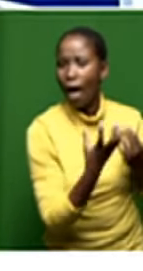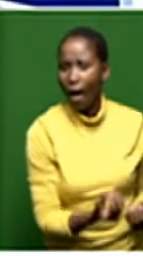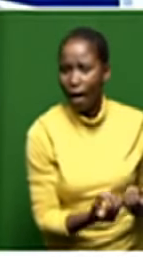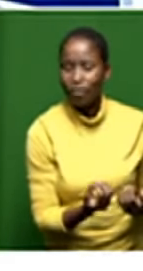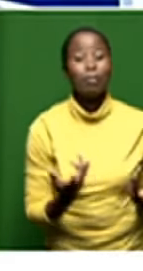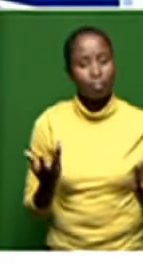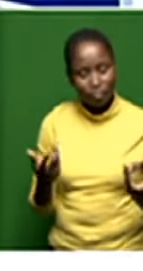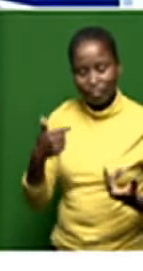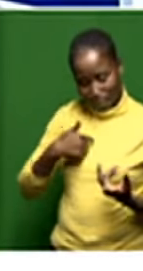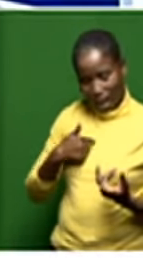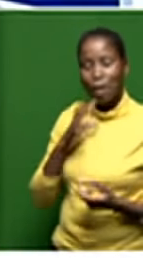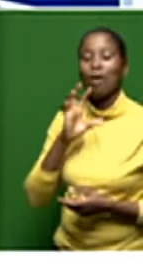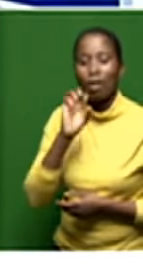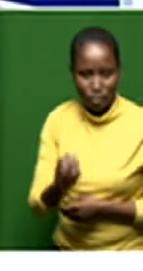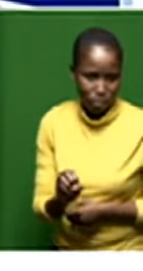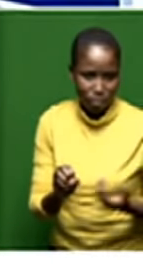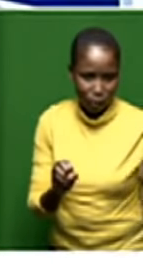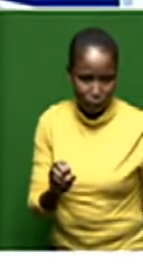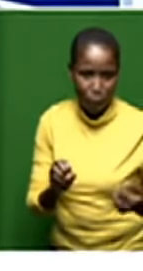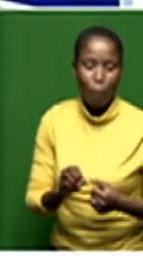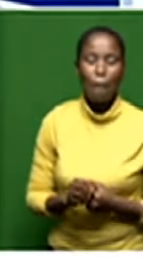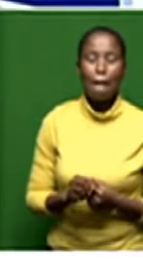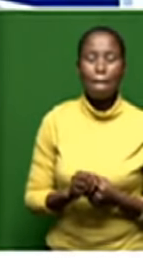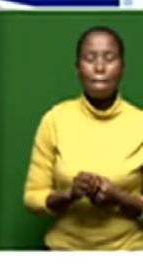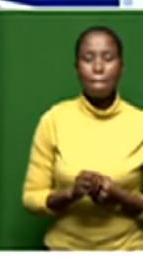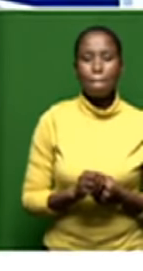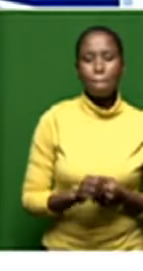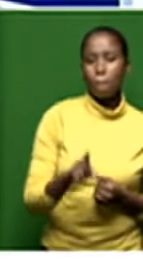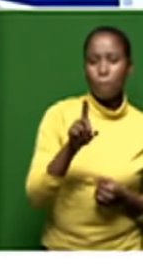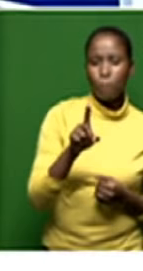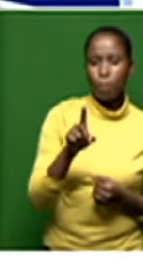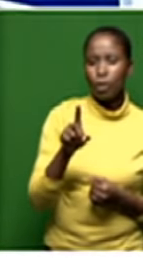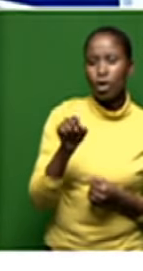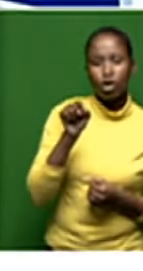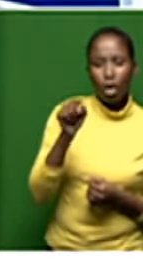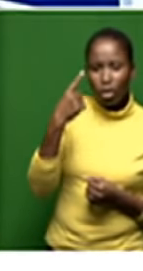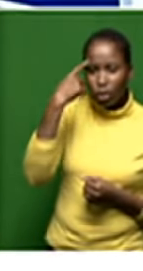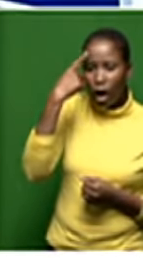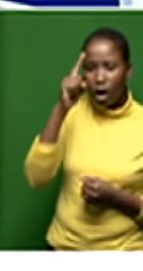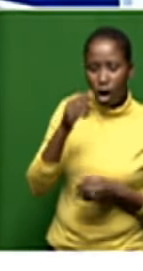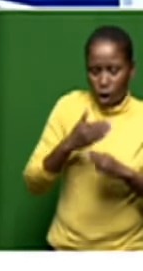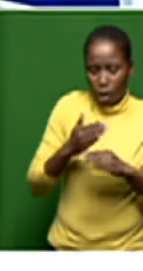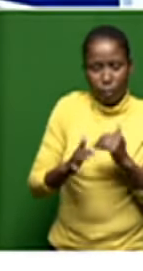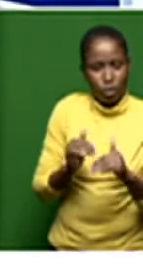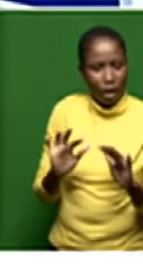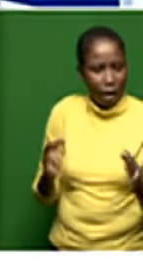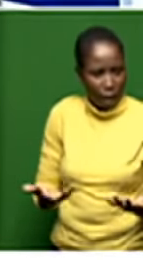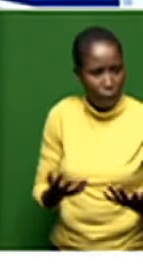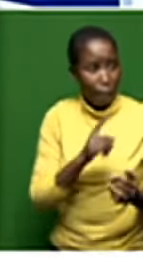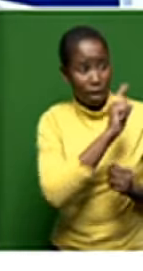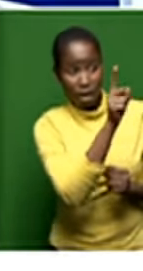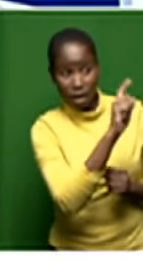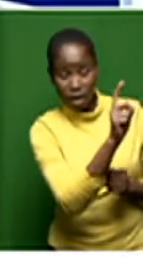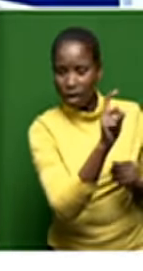this is what i'm asking how what was the thinking operationally in terms of how those two